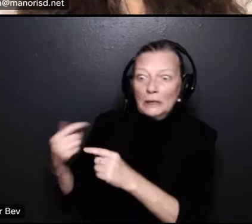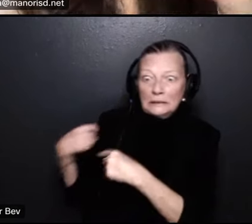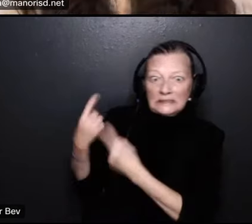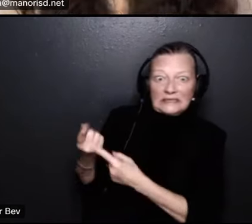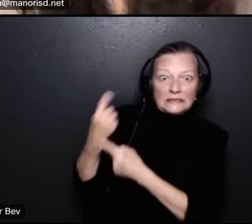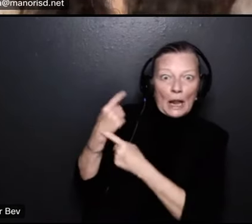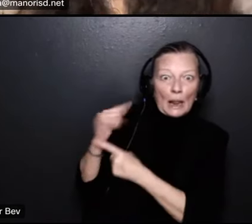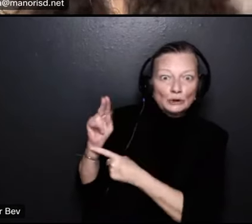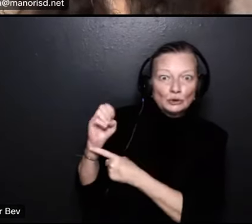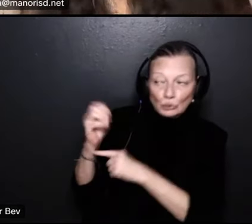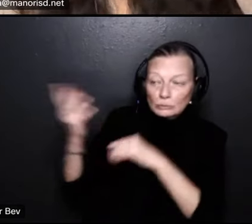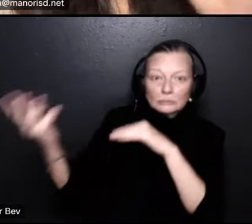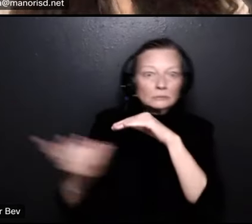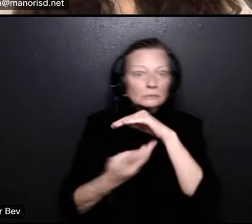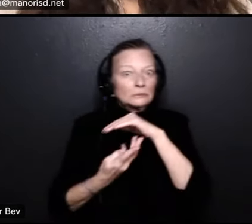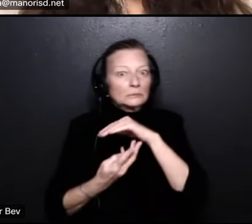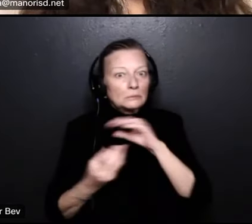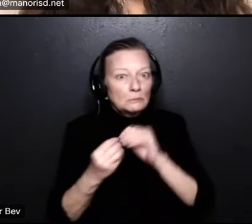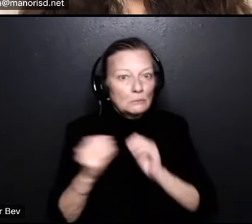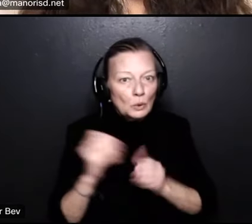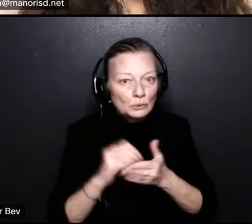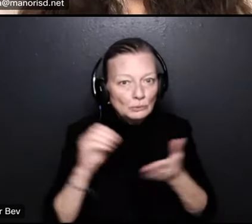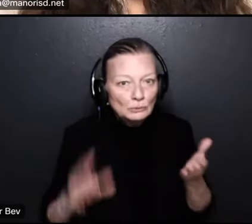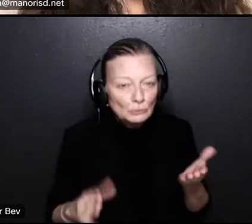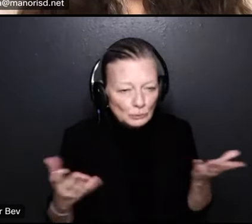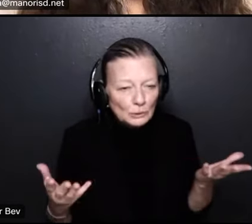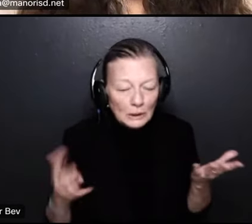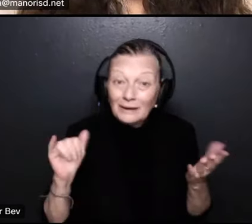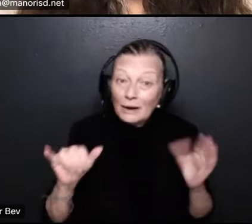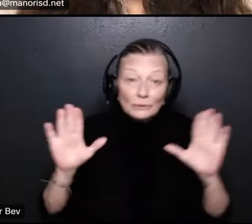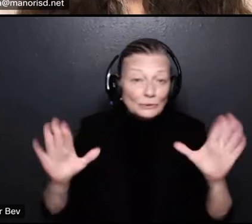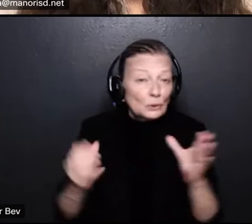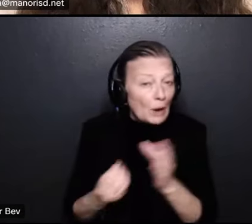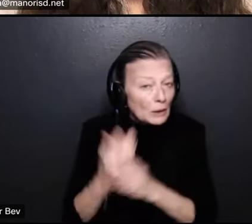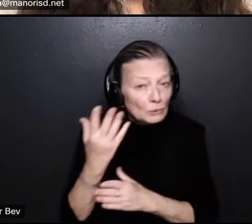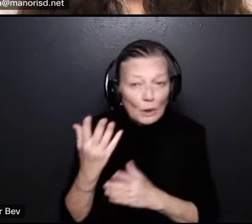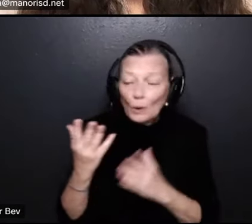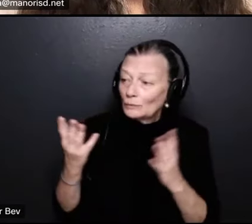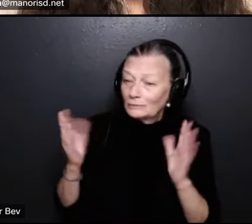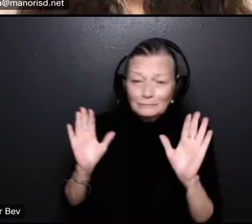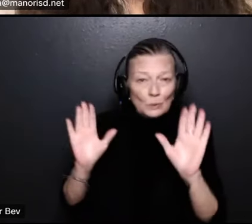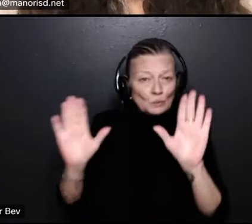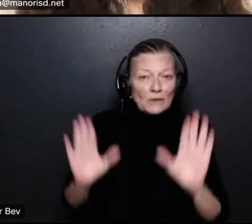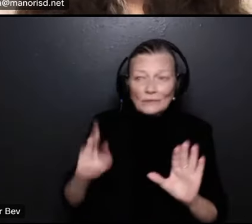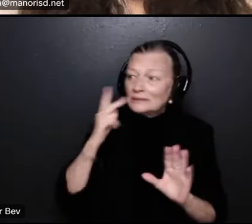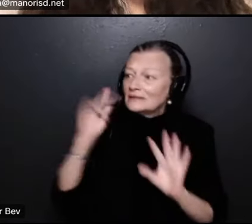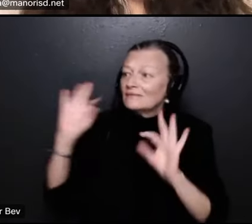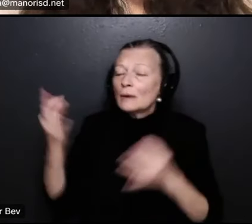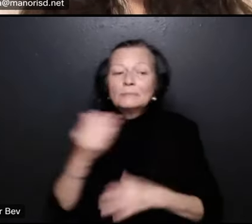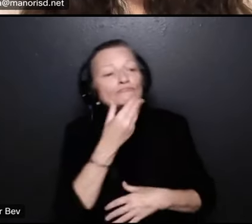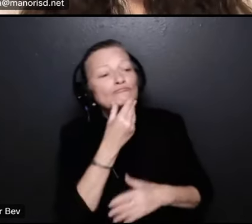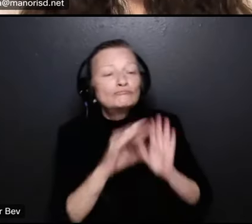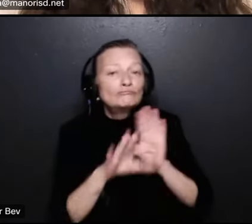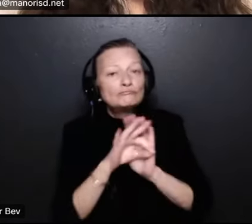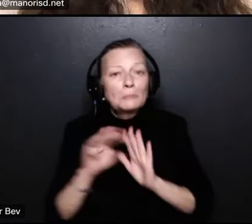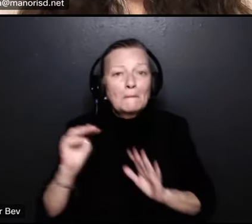and that's a really great growth and it's really great to see that families are choosing manor isd rather than other options which are